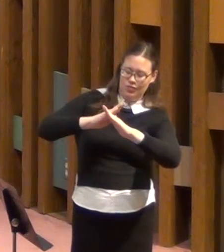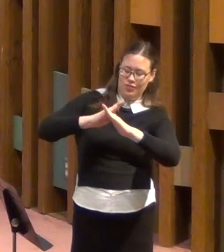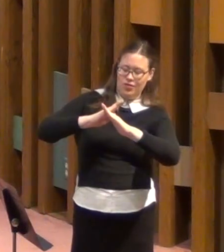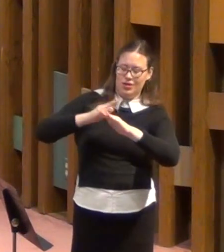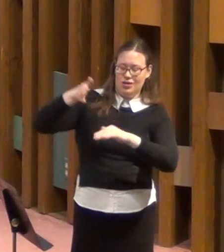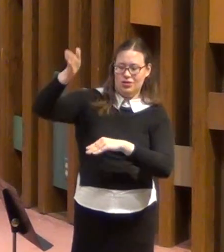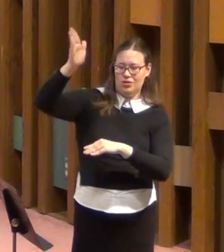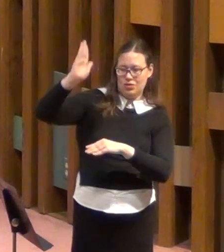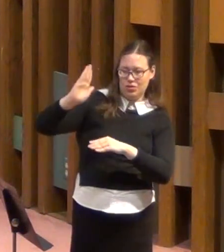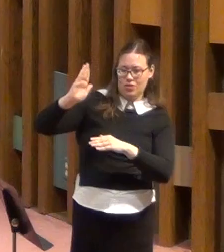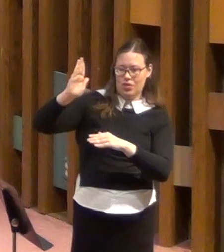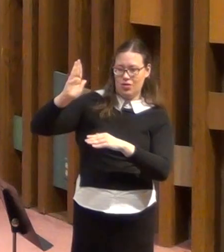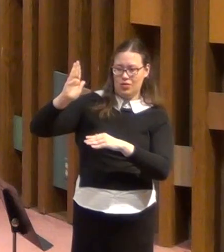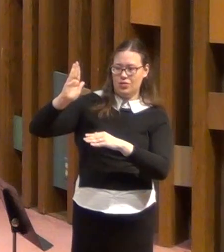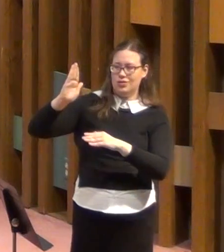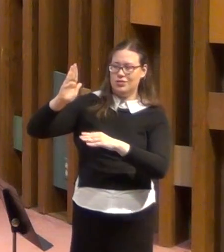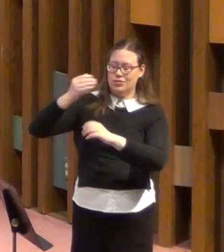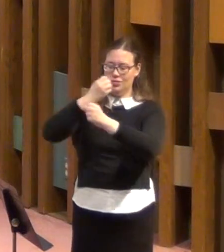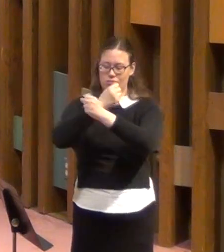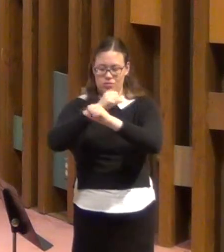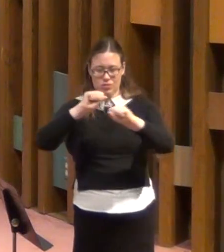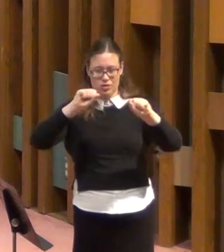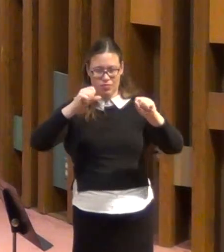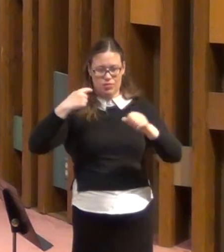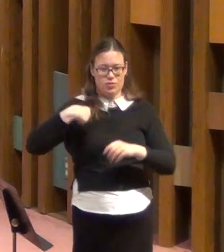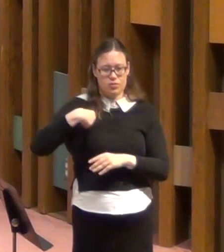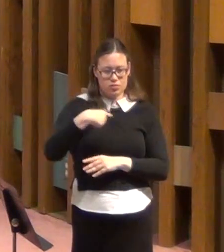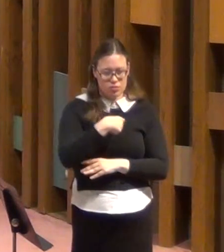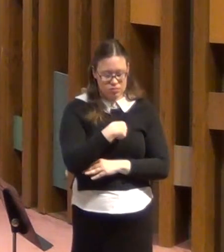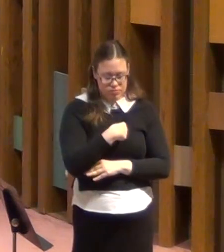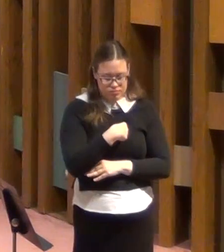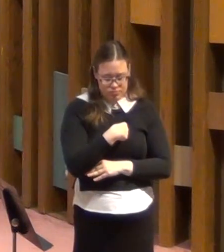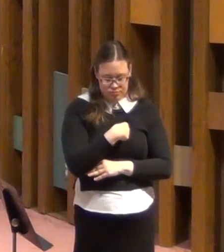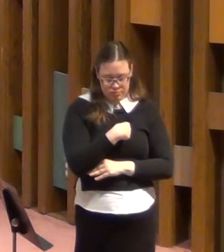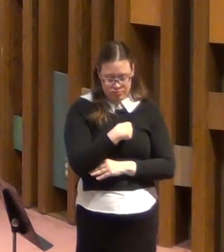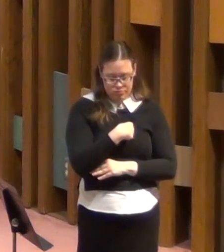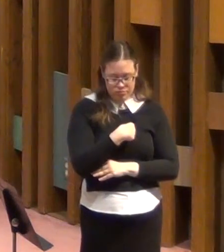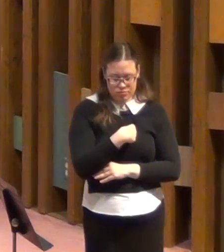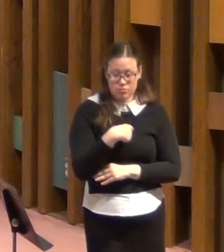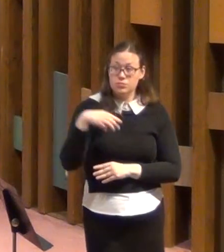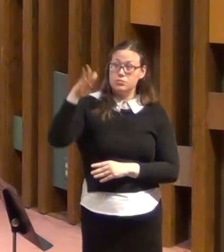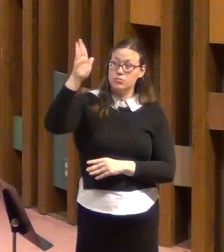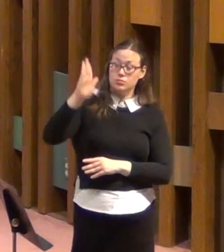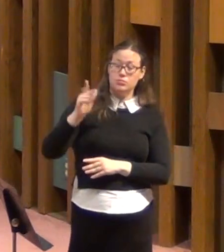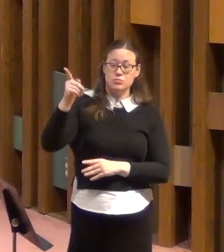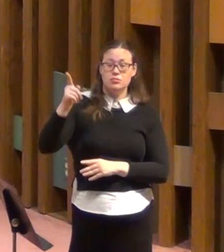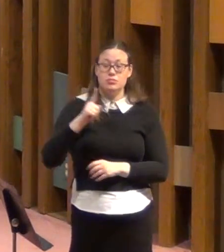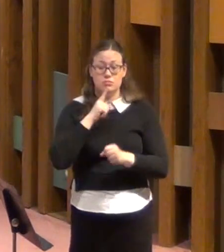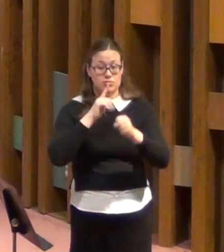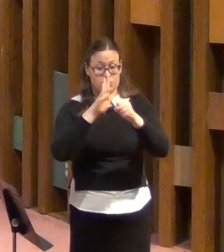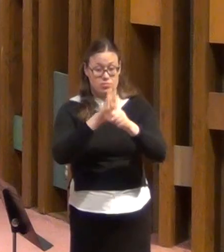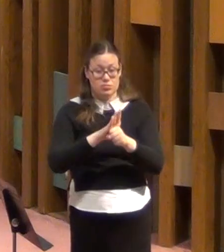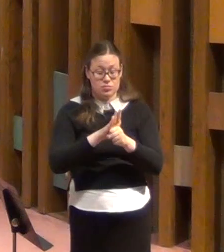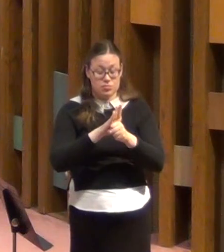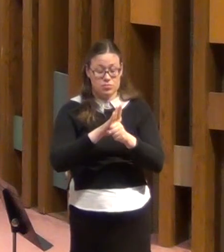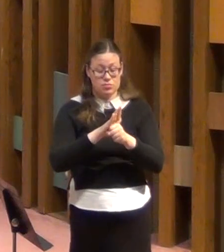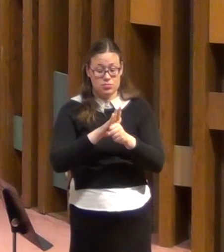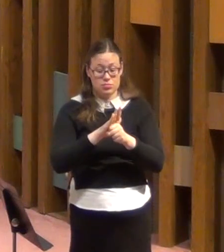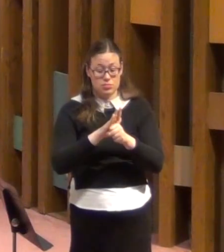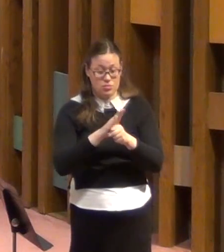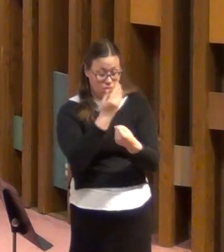of our own deliverance. God has promised us to deliver